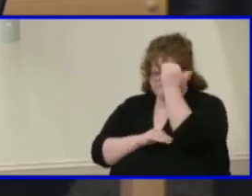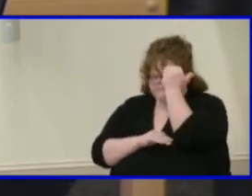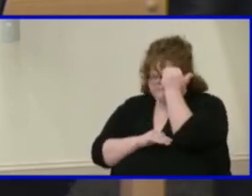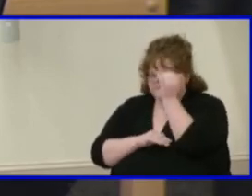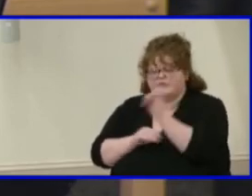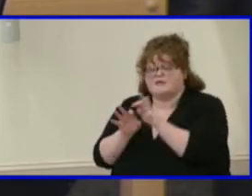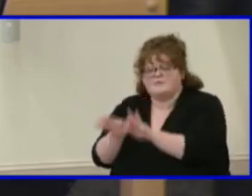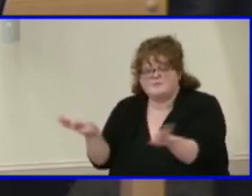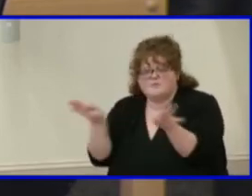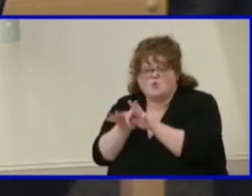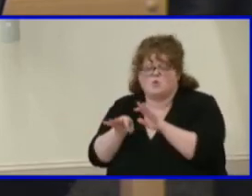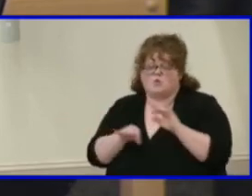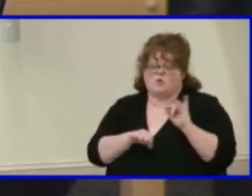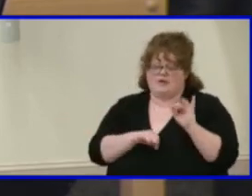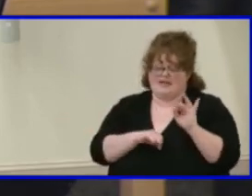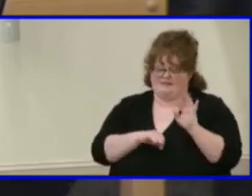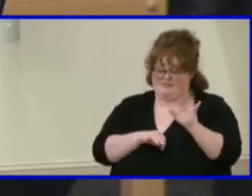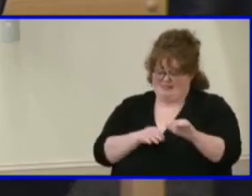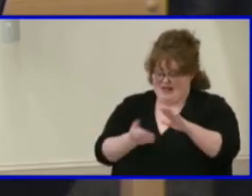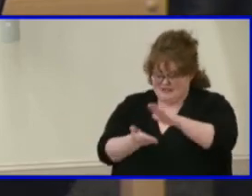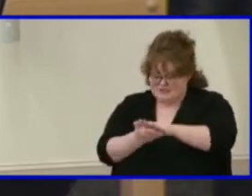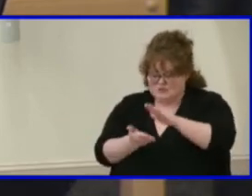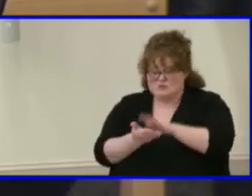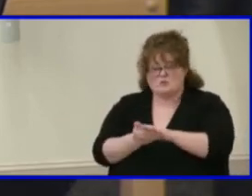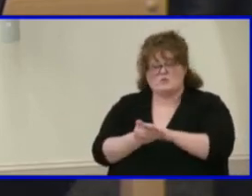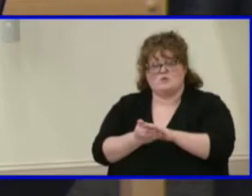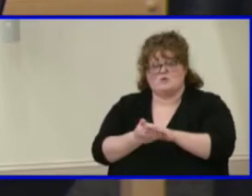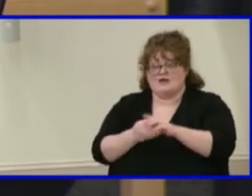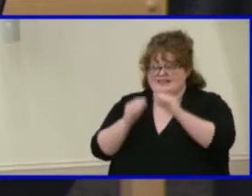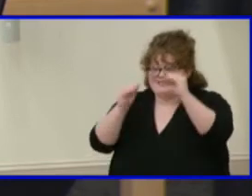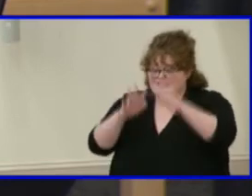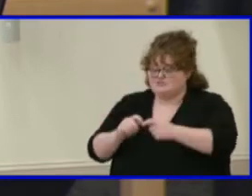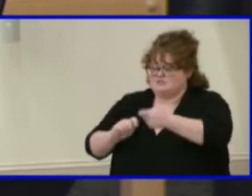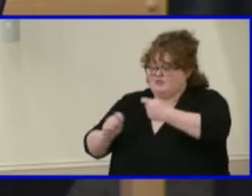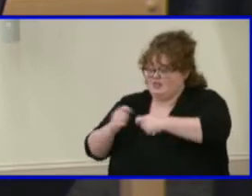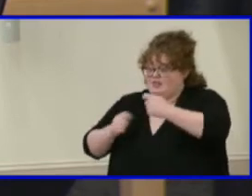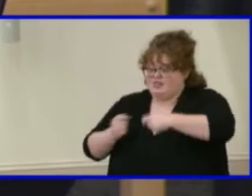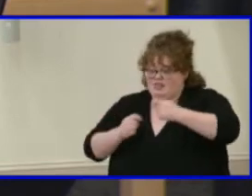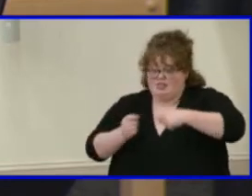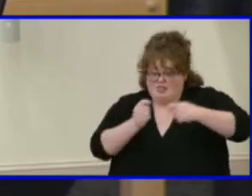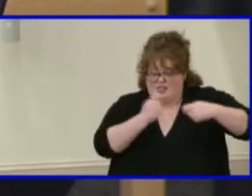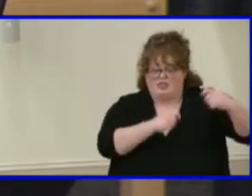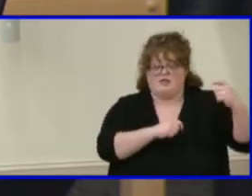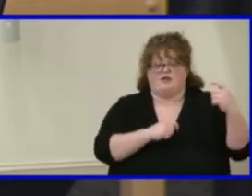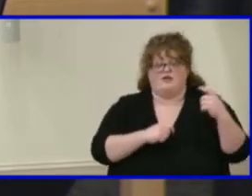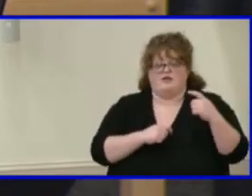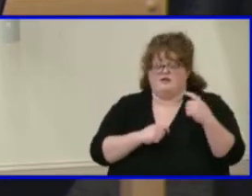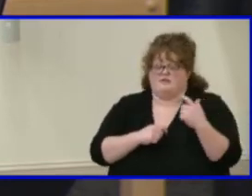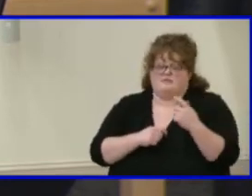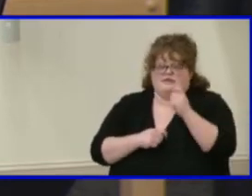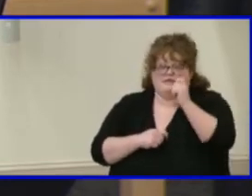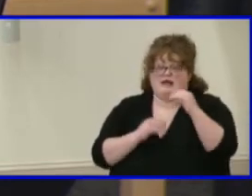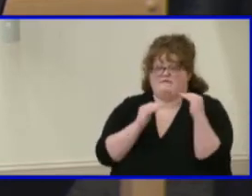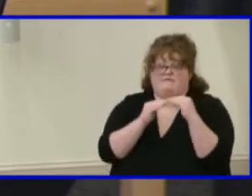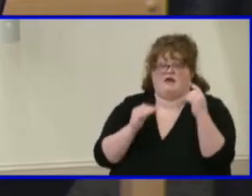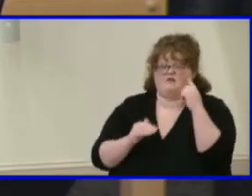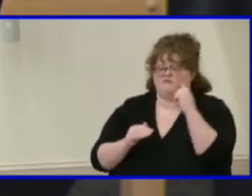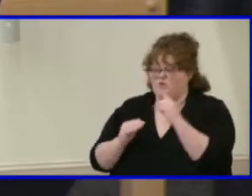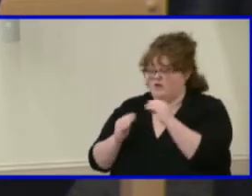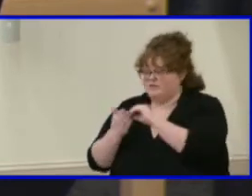you have schools with high teacher turnover. And it's unfair for the teacher as well, because now the teacher has to assess the student